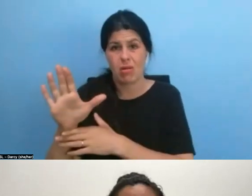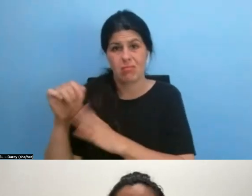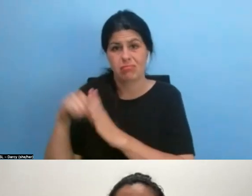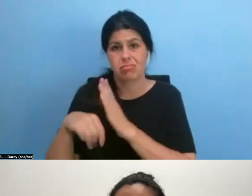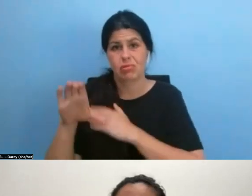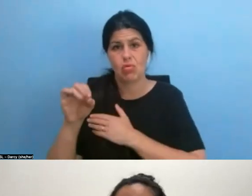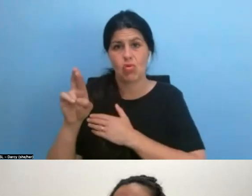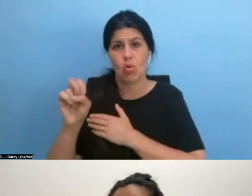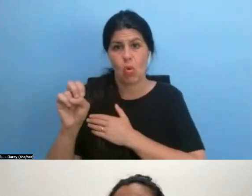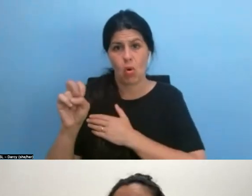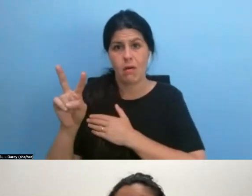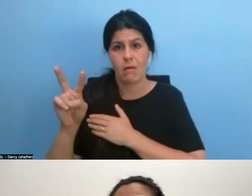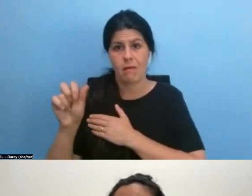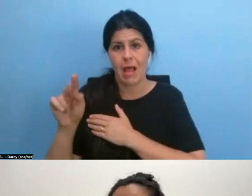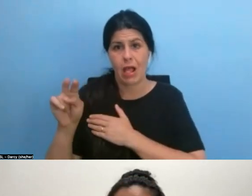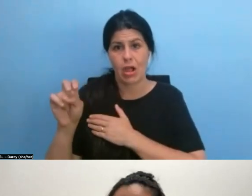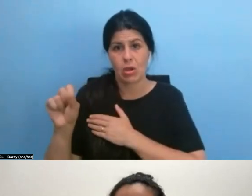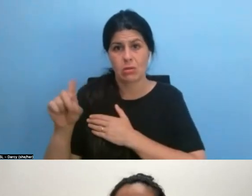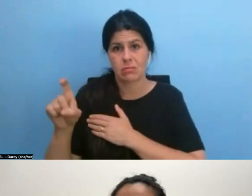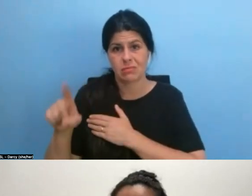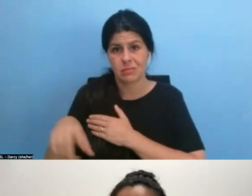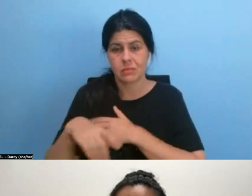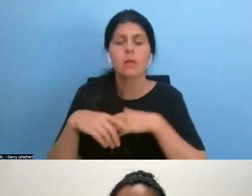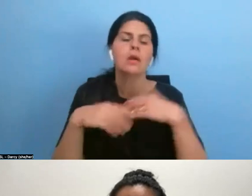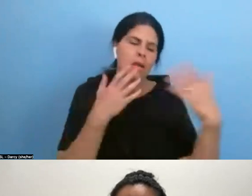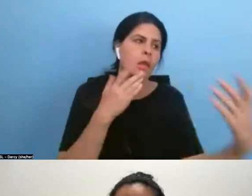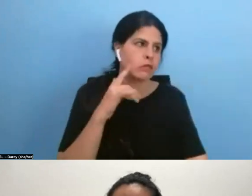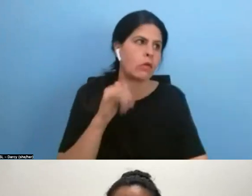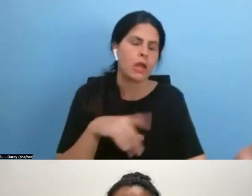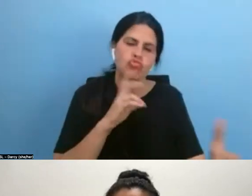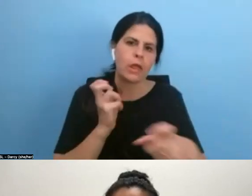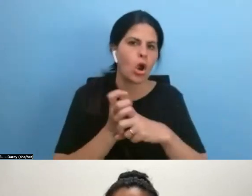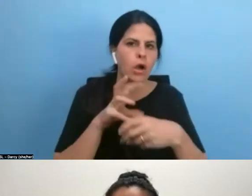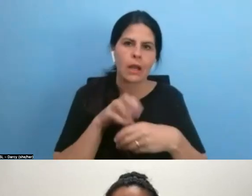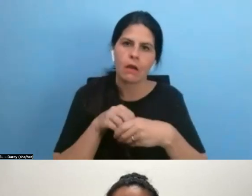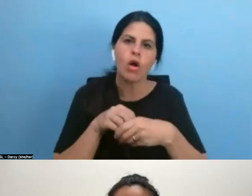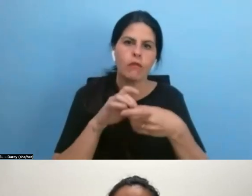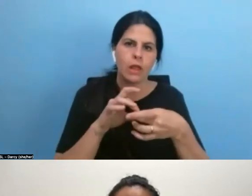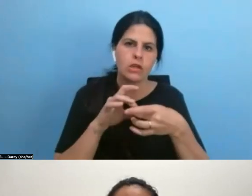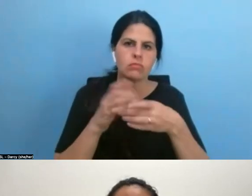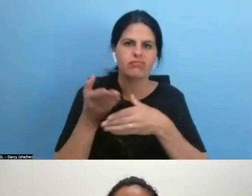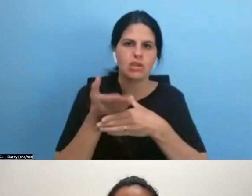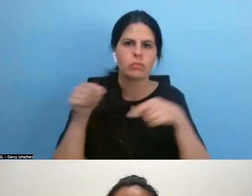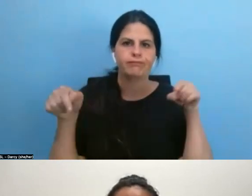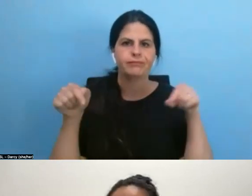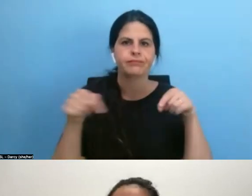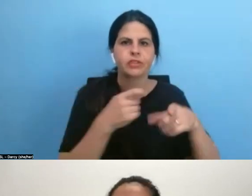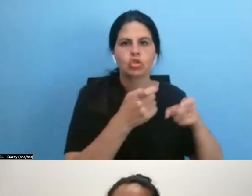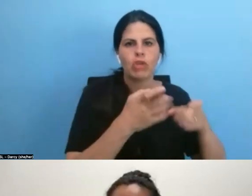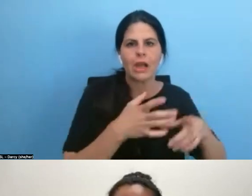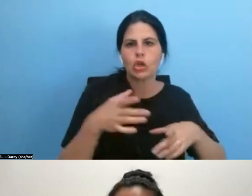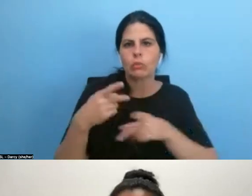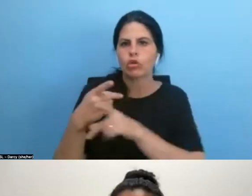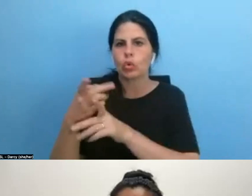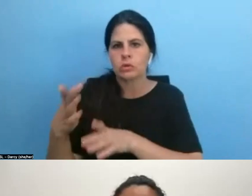Thanks for that, Abby. Yeah. It's, it's incredibly hard going into a relationship between a director and a producer, um, is a lot of